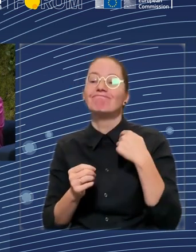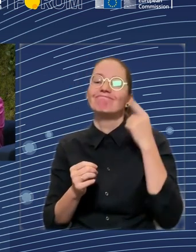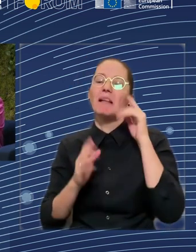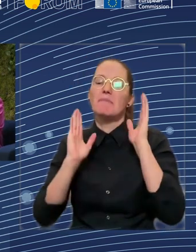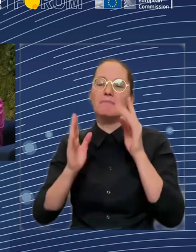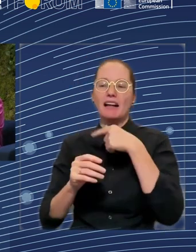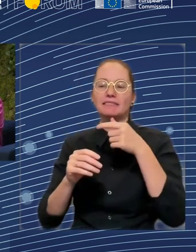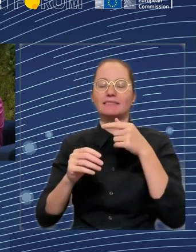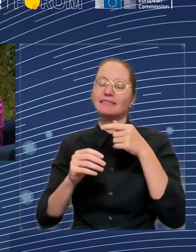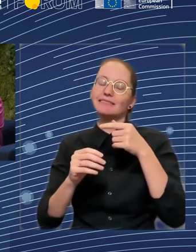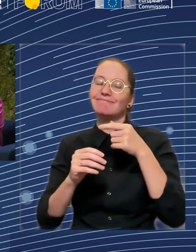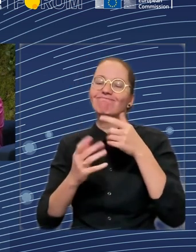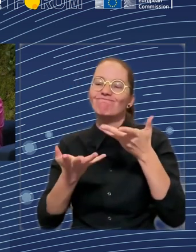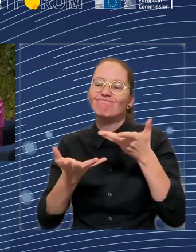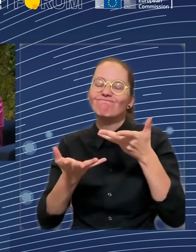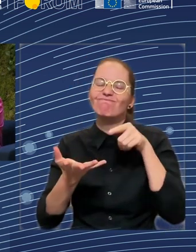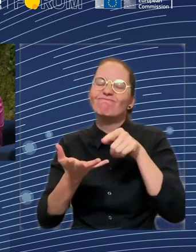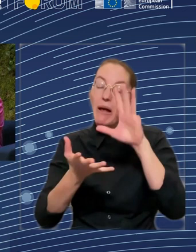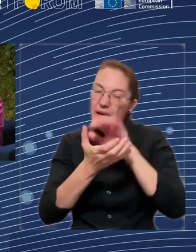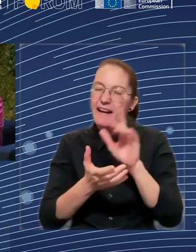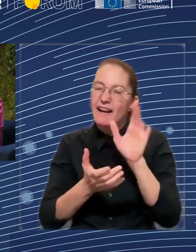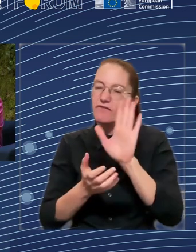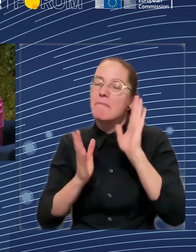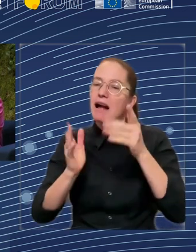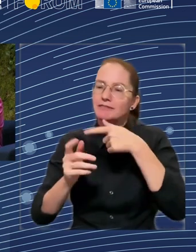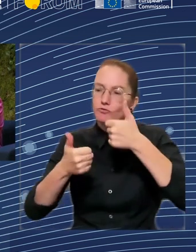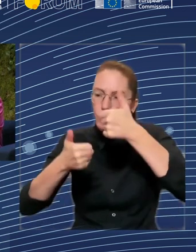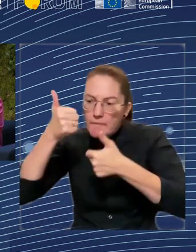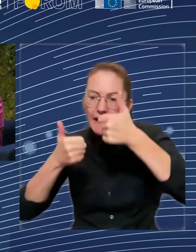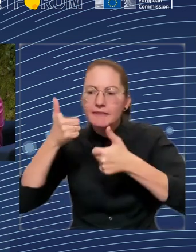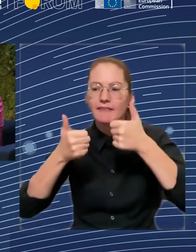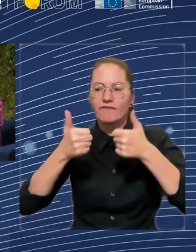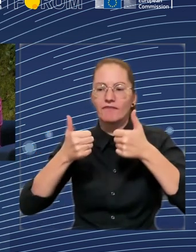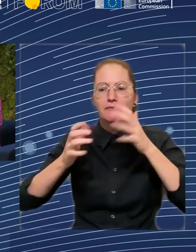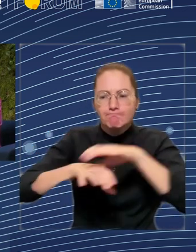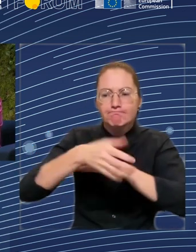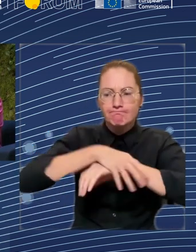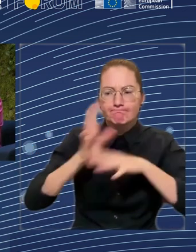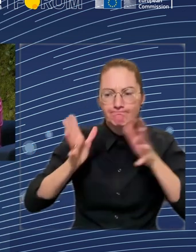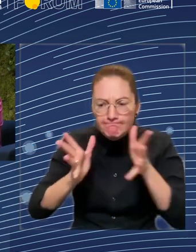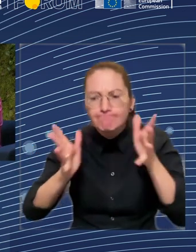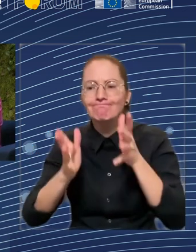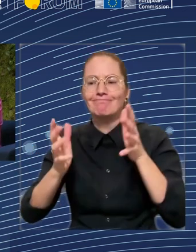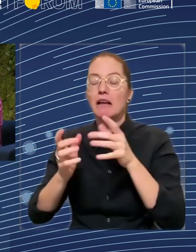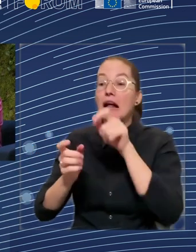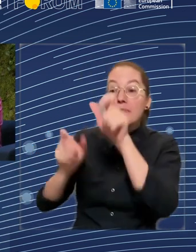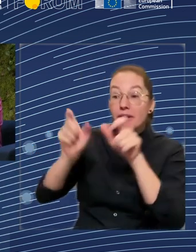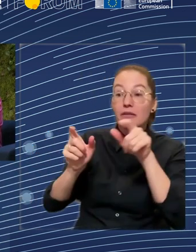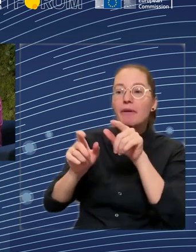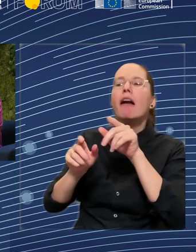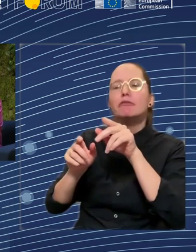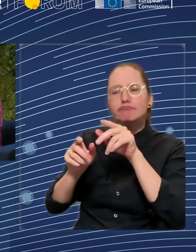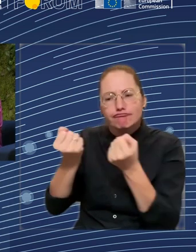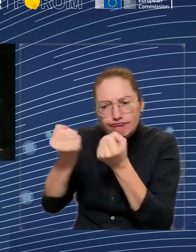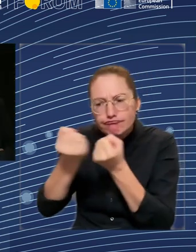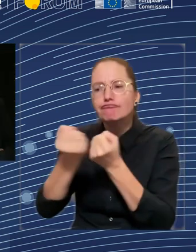considered as implementable. But at the moment, I think we have other type of challenges that we definitely have to address.